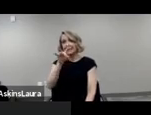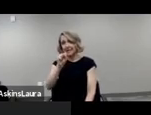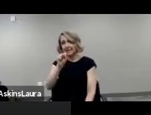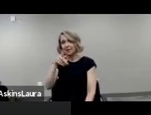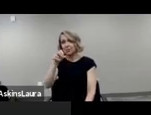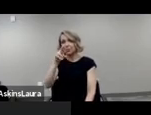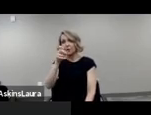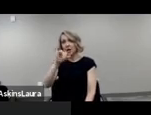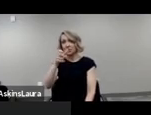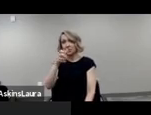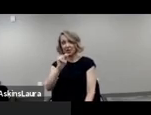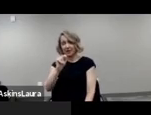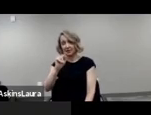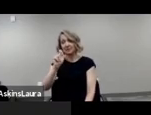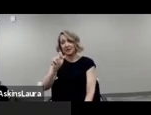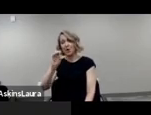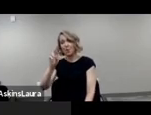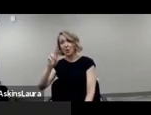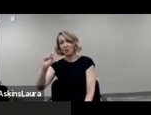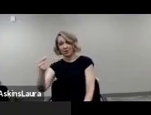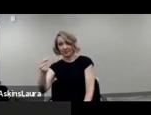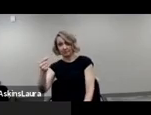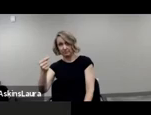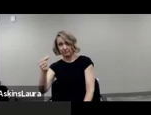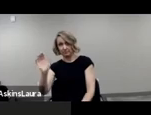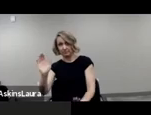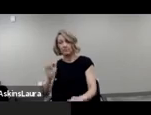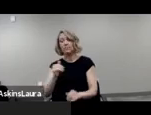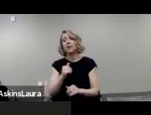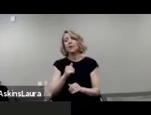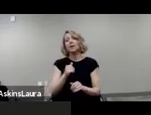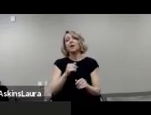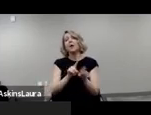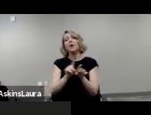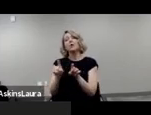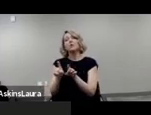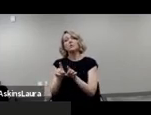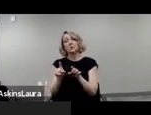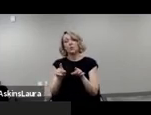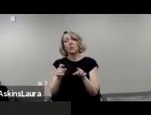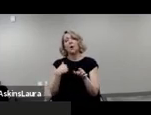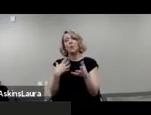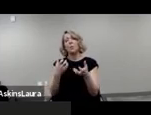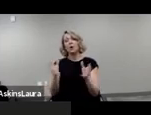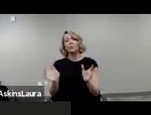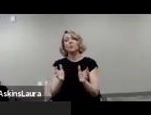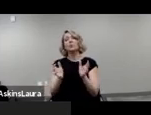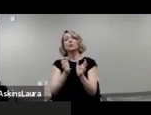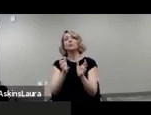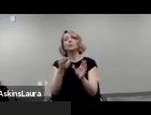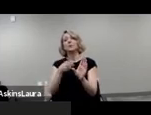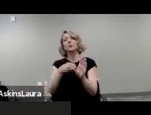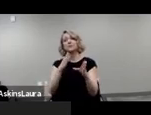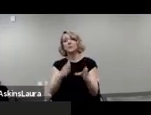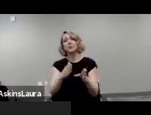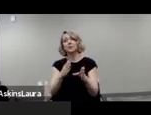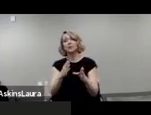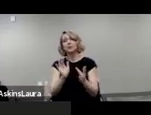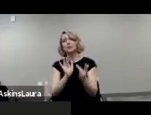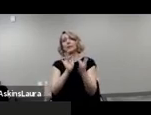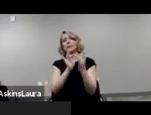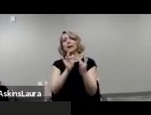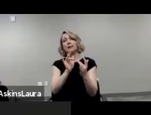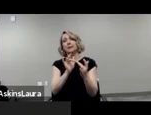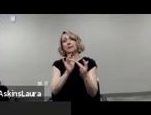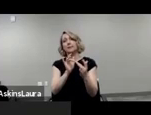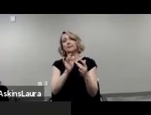.org. In addition to internet access, I'd like to encourage participants to engage with their local disability community